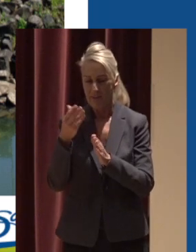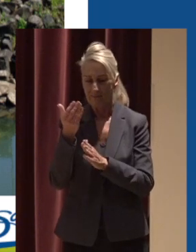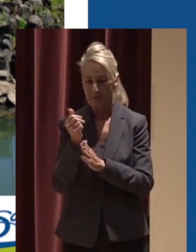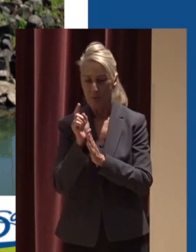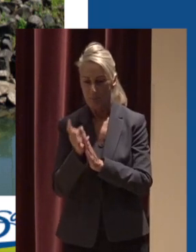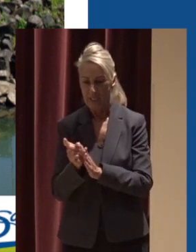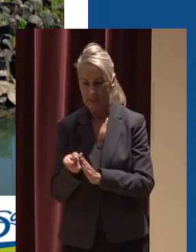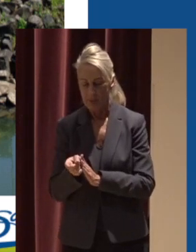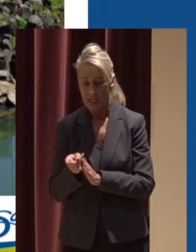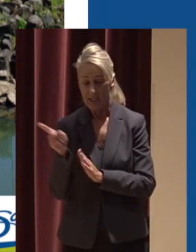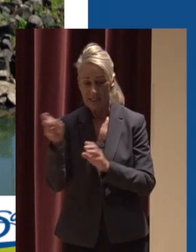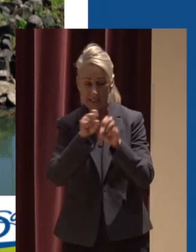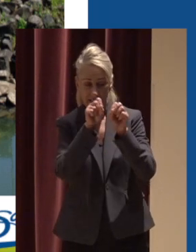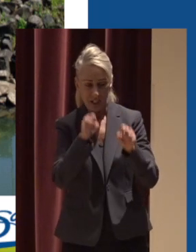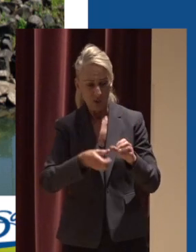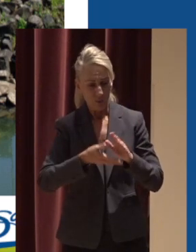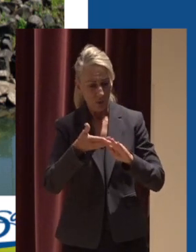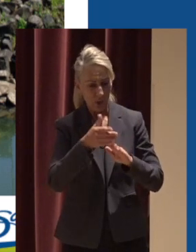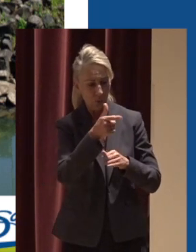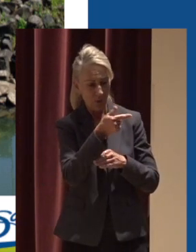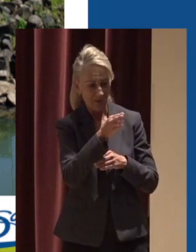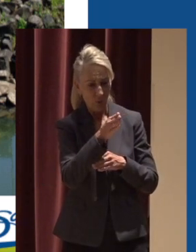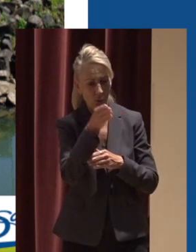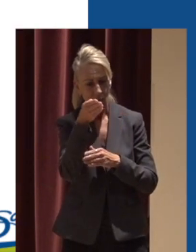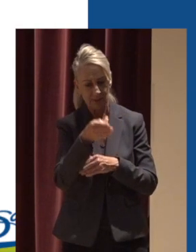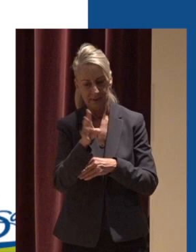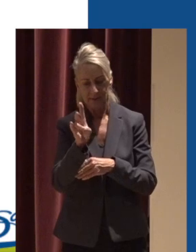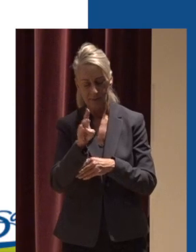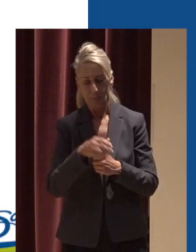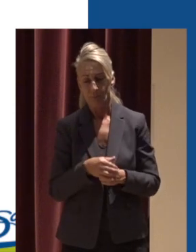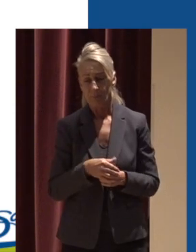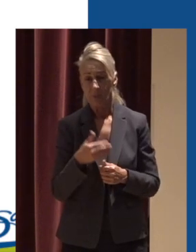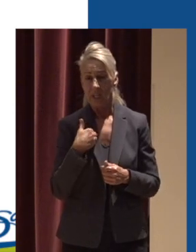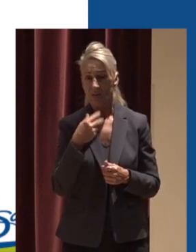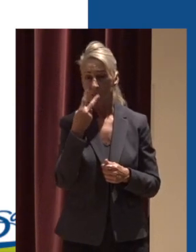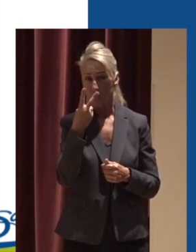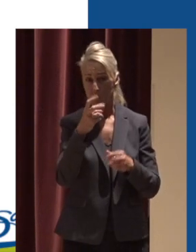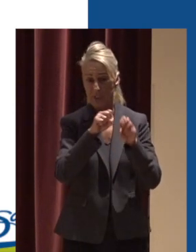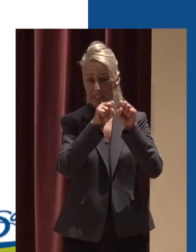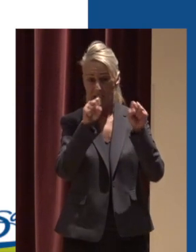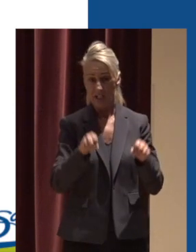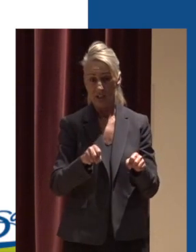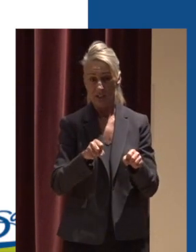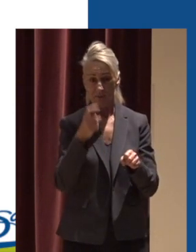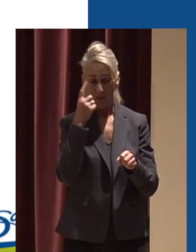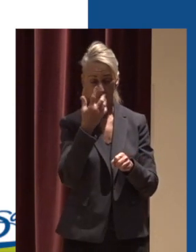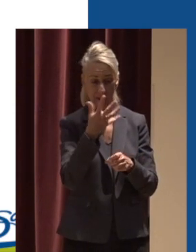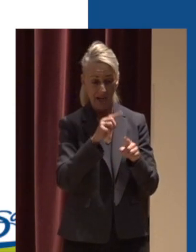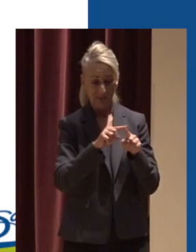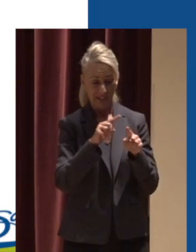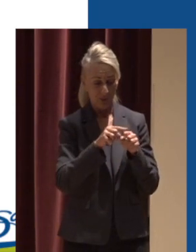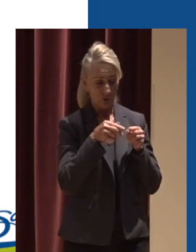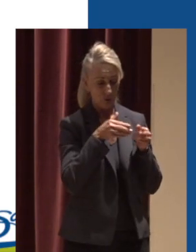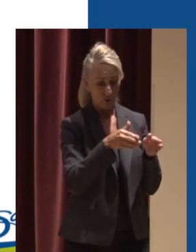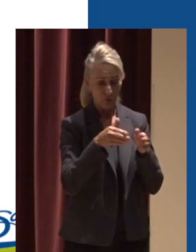the stations are running 24 hours a day, 7 days a week there are two stations on each of the five streams that we monitor and these are